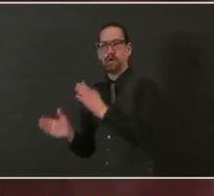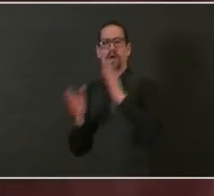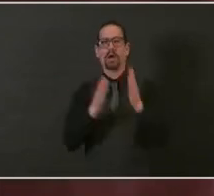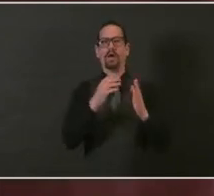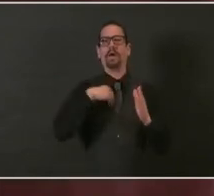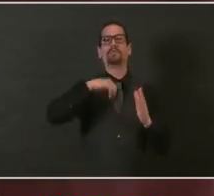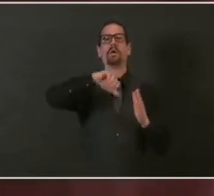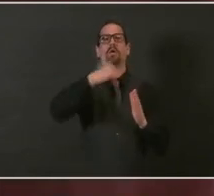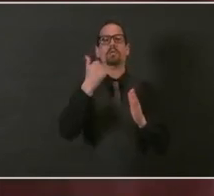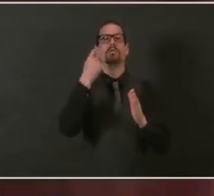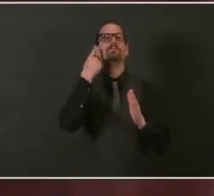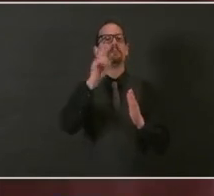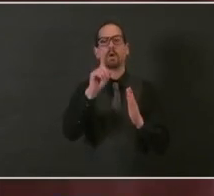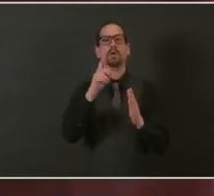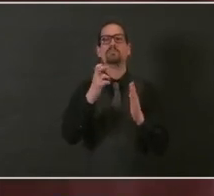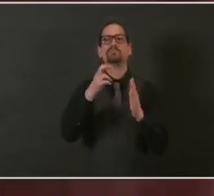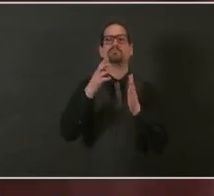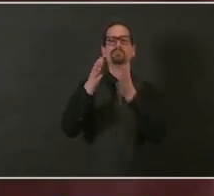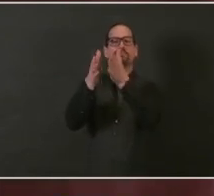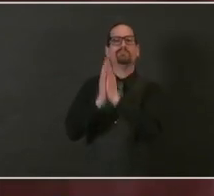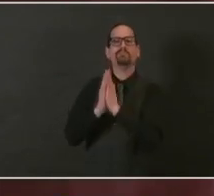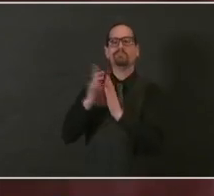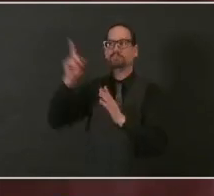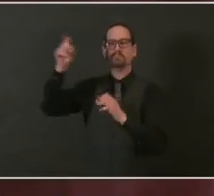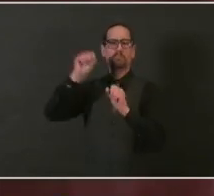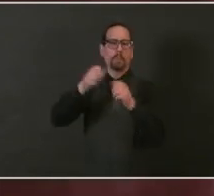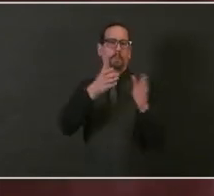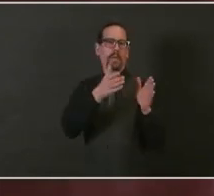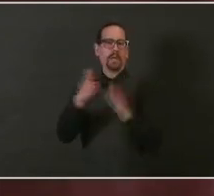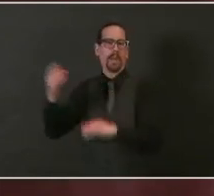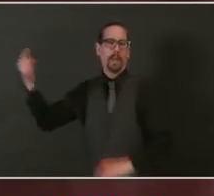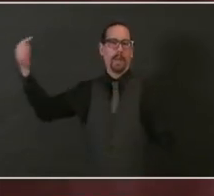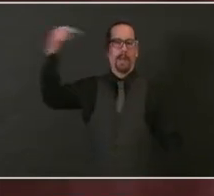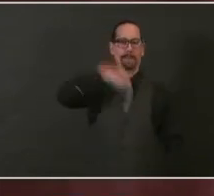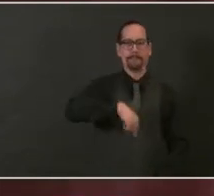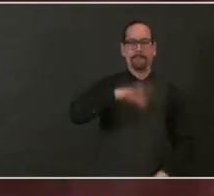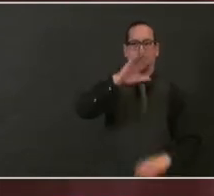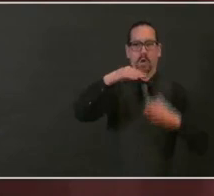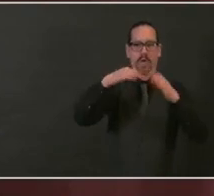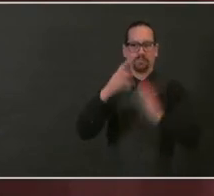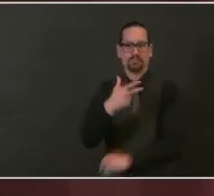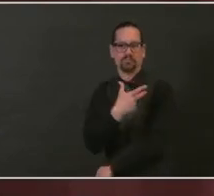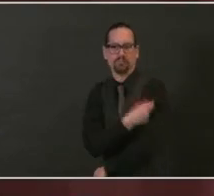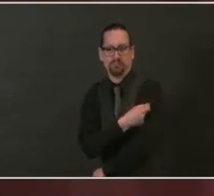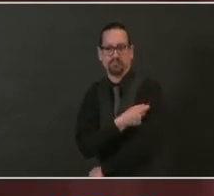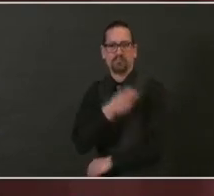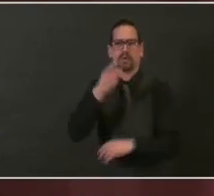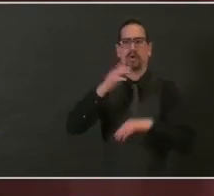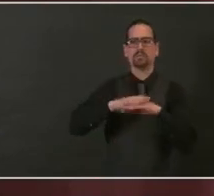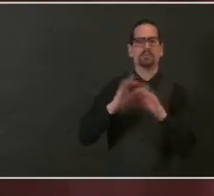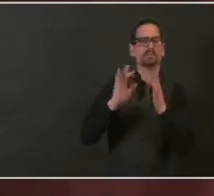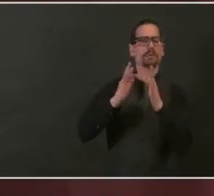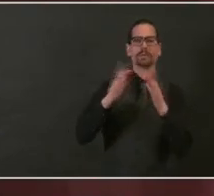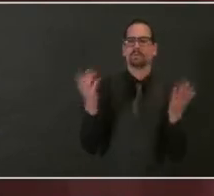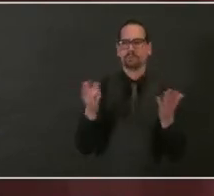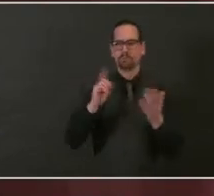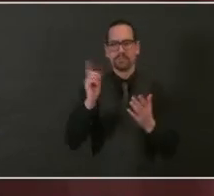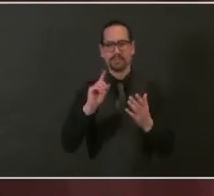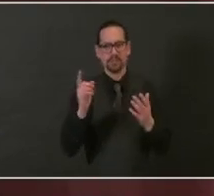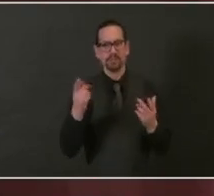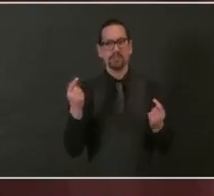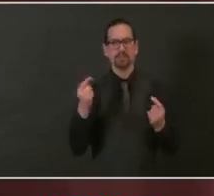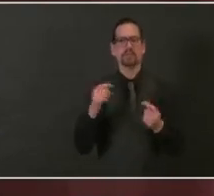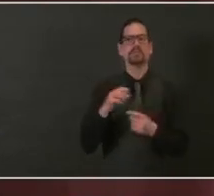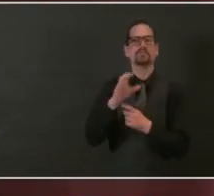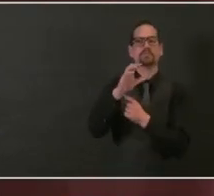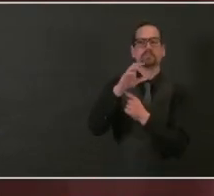There is a link to the form at covid.ri.gov slash vaccination. It can also be